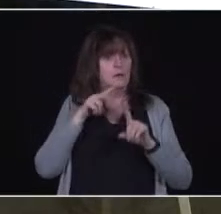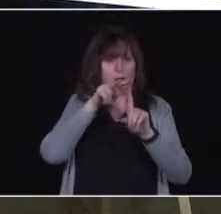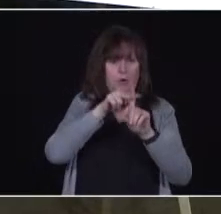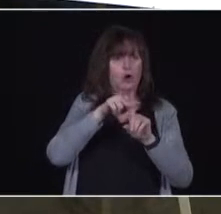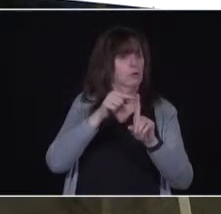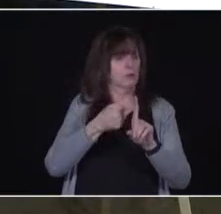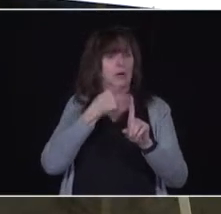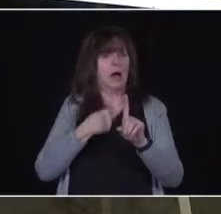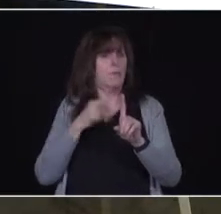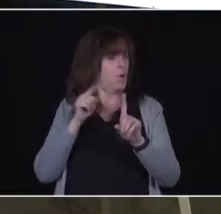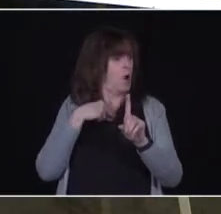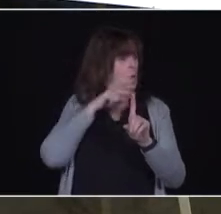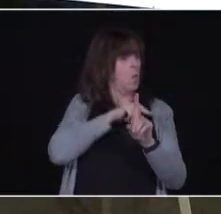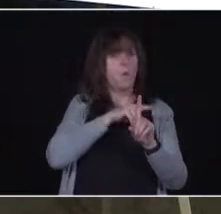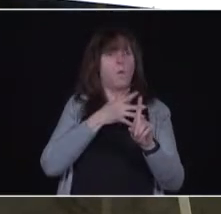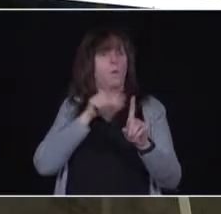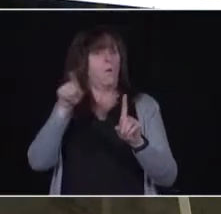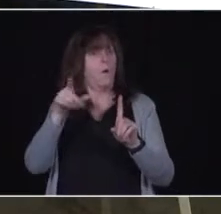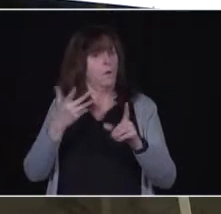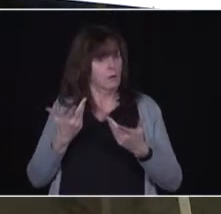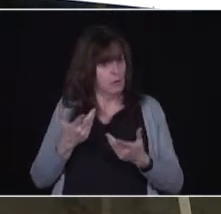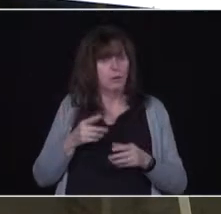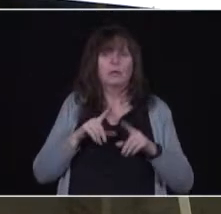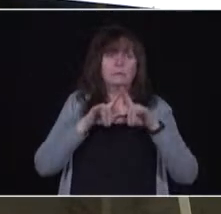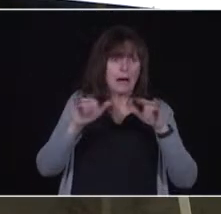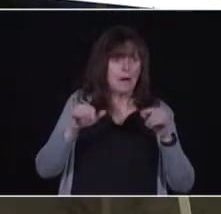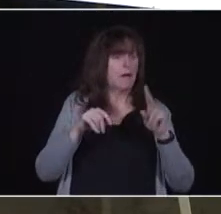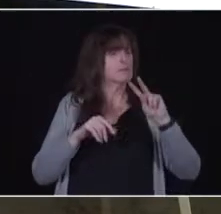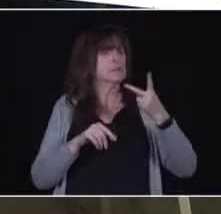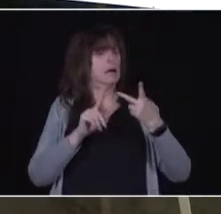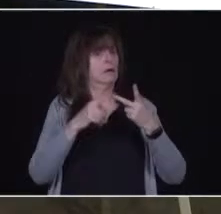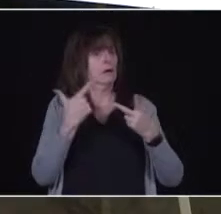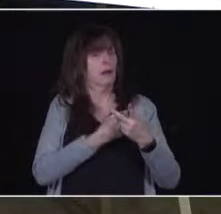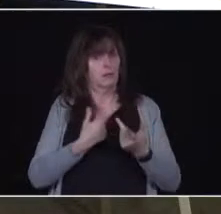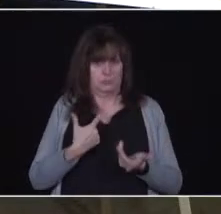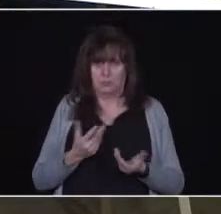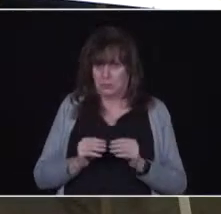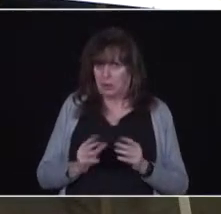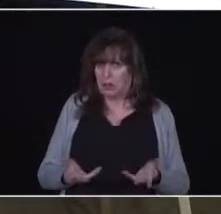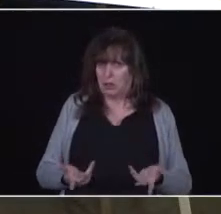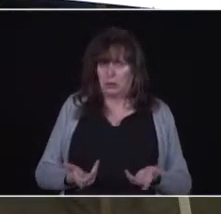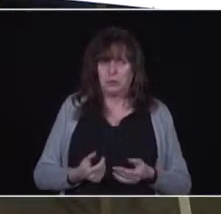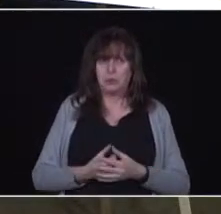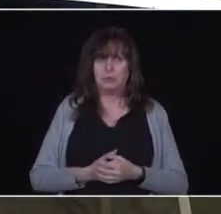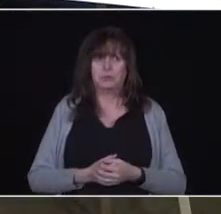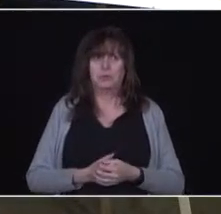second appointment. Follow-up? Yes, Thank you for all that clarification, General.